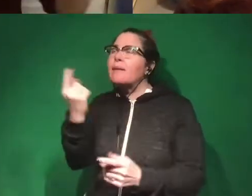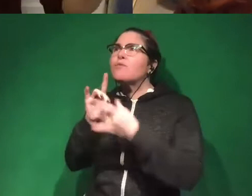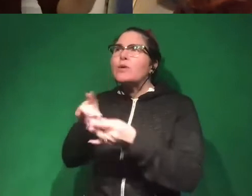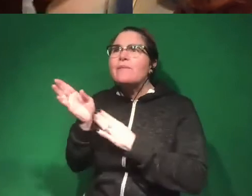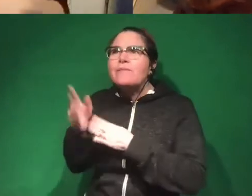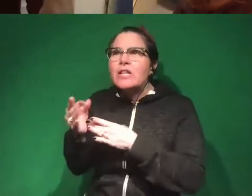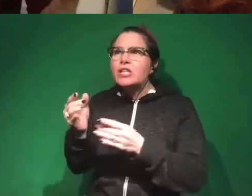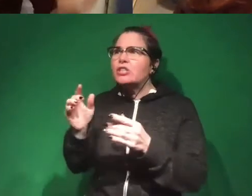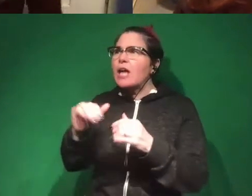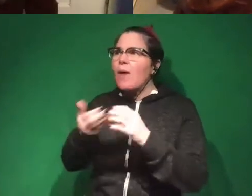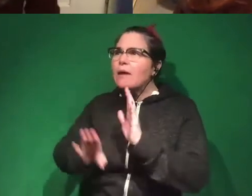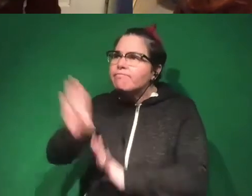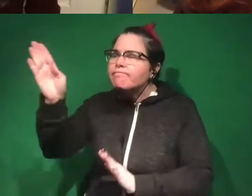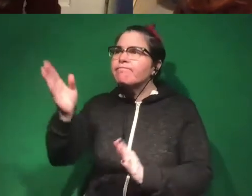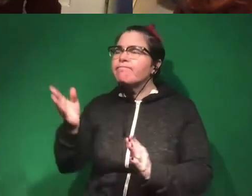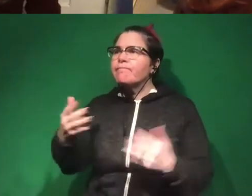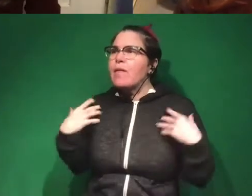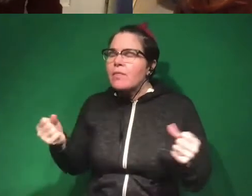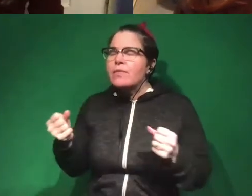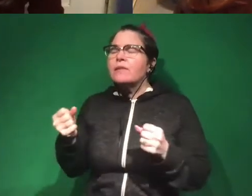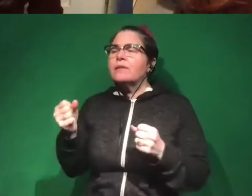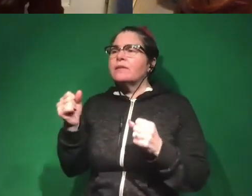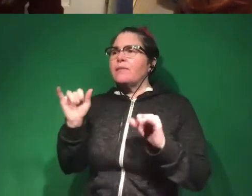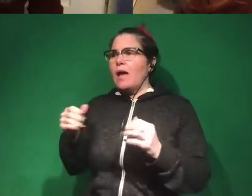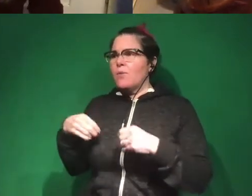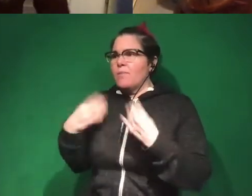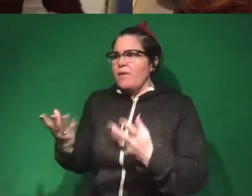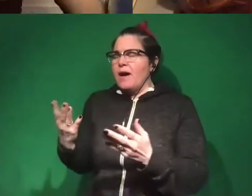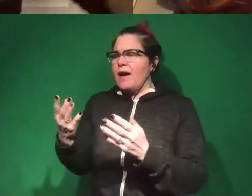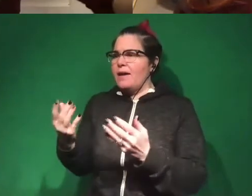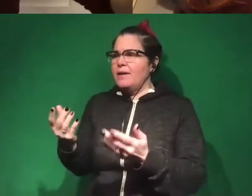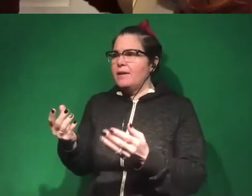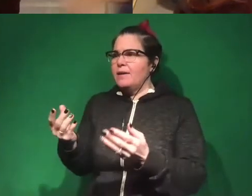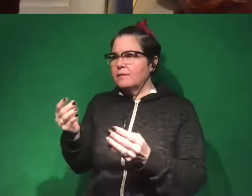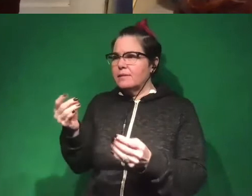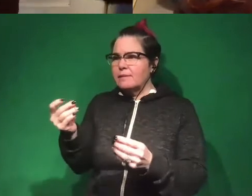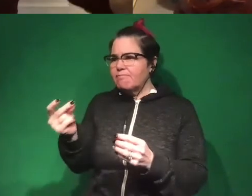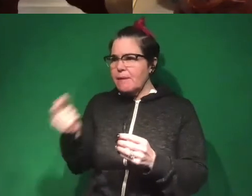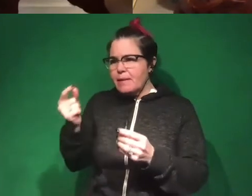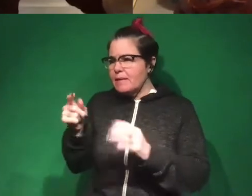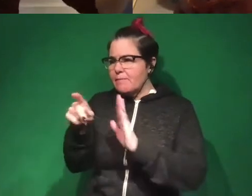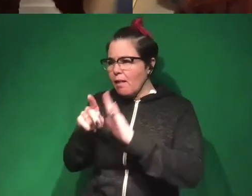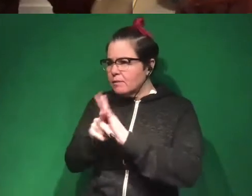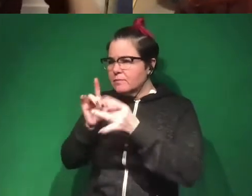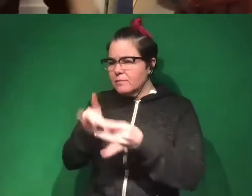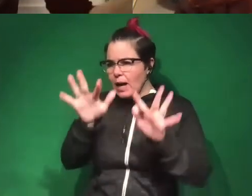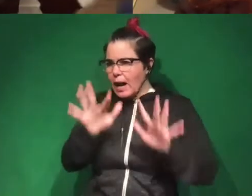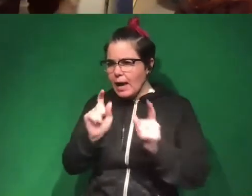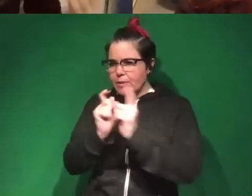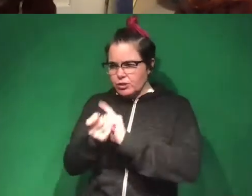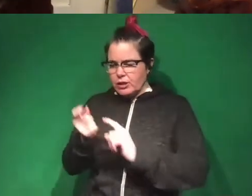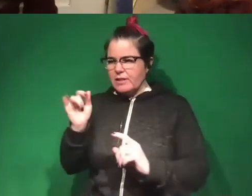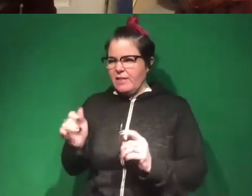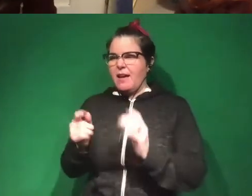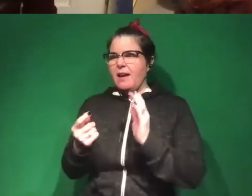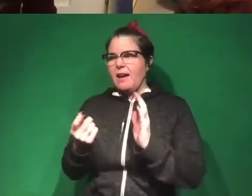what makes them thrive and all of that. And that certainly does provide a backdrop for more immediate policies around like climate change. Right. Right. That's the kind of